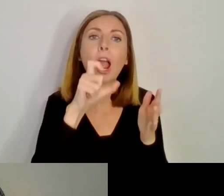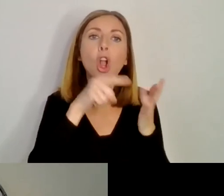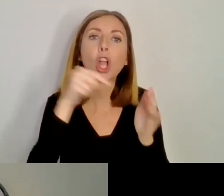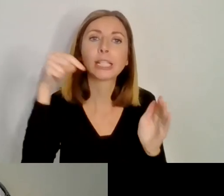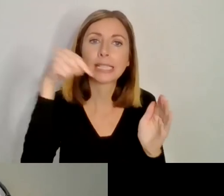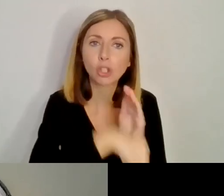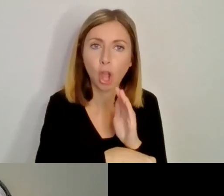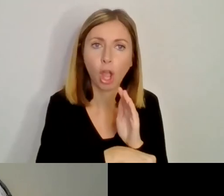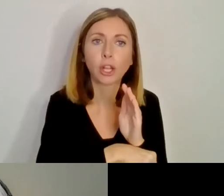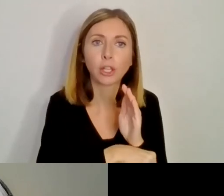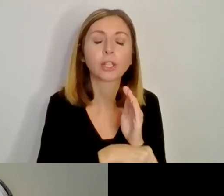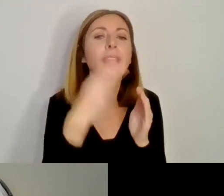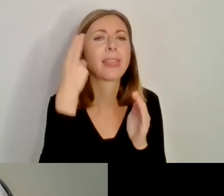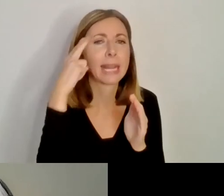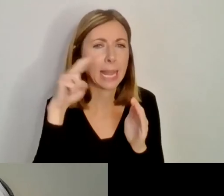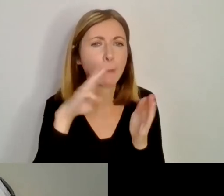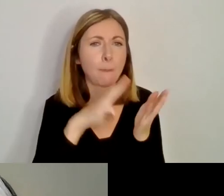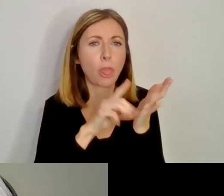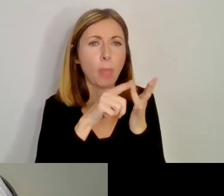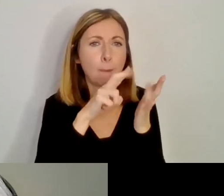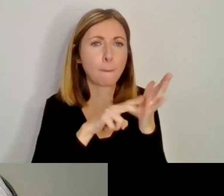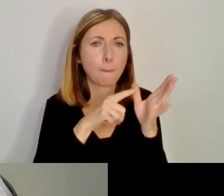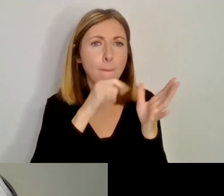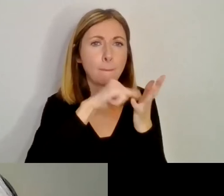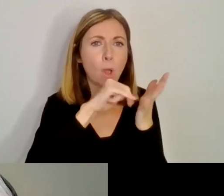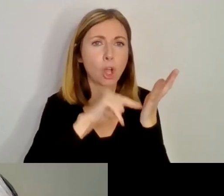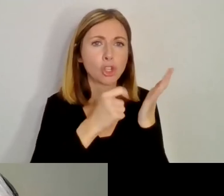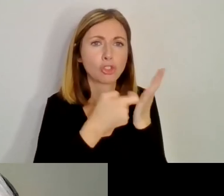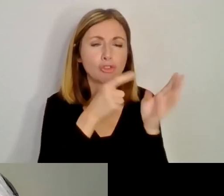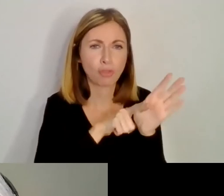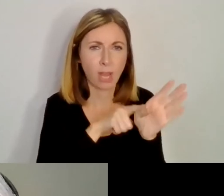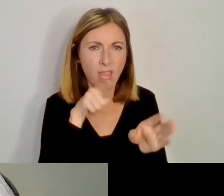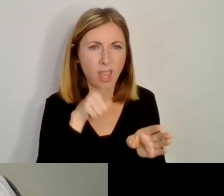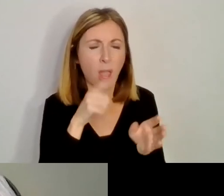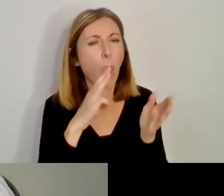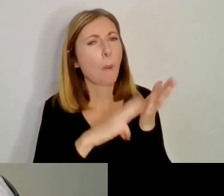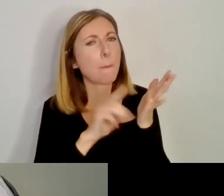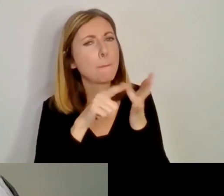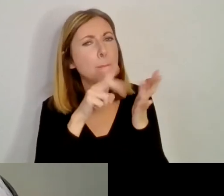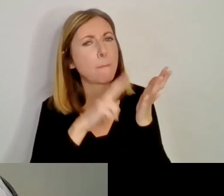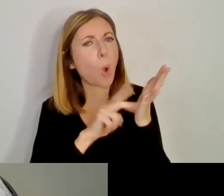correspondents here is has said about it being Movela.